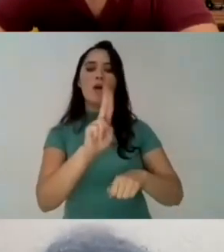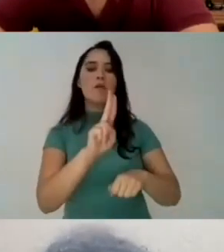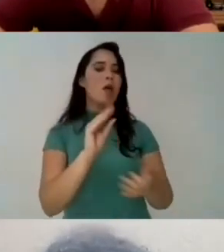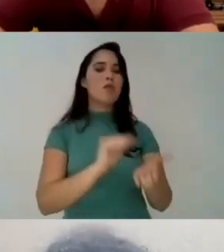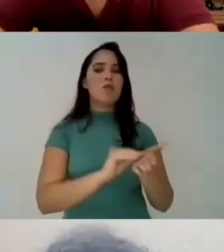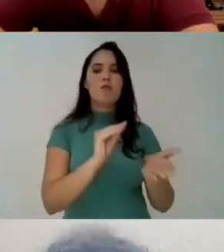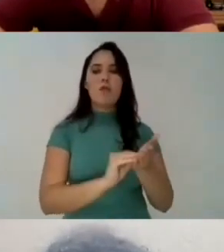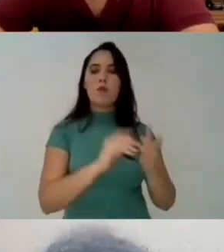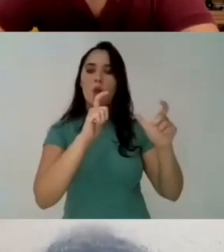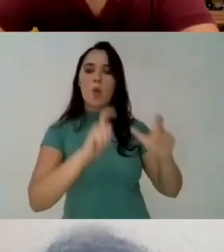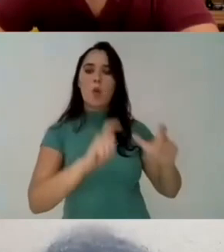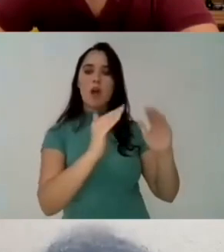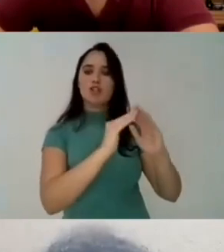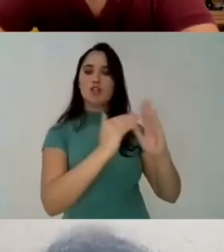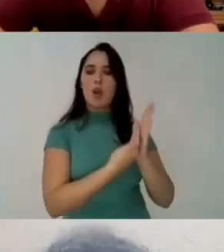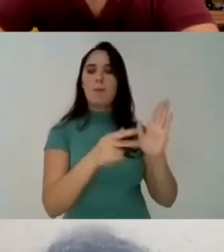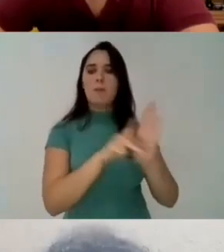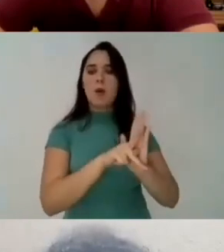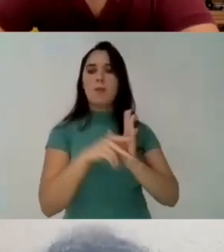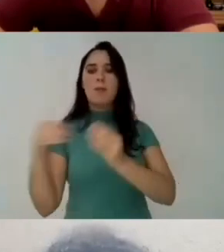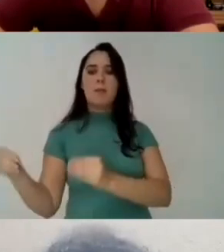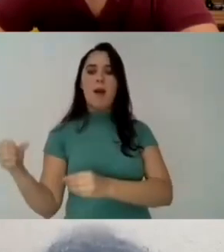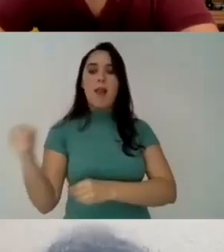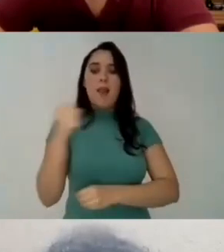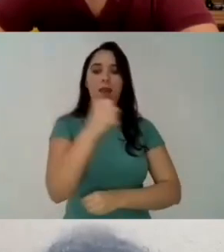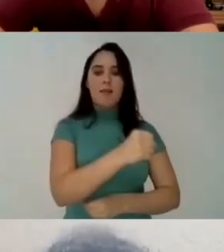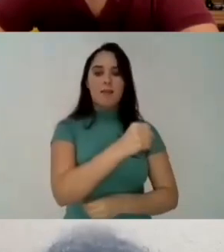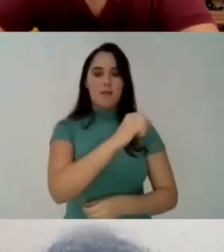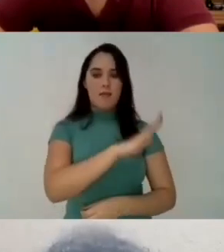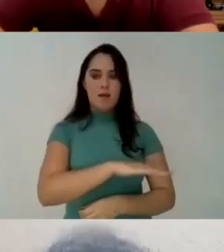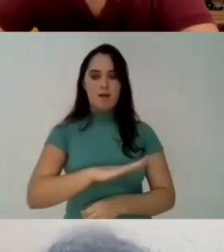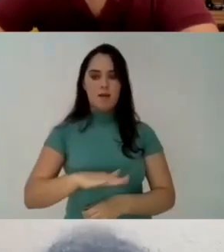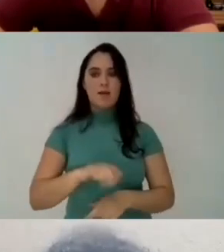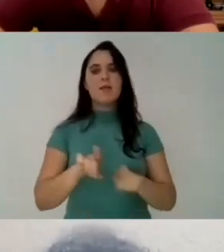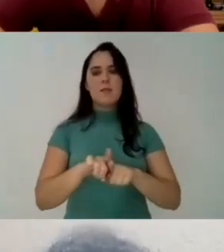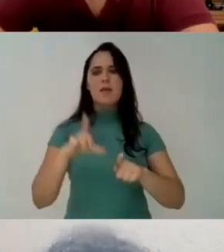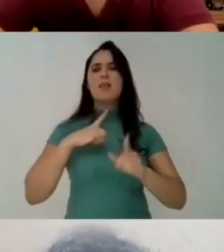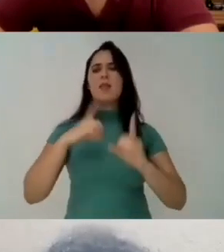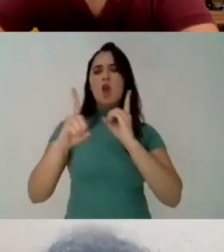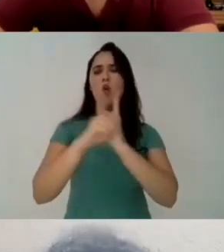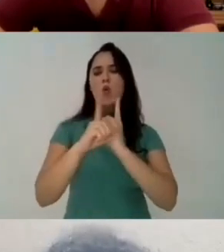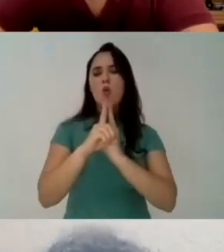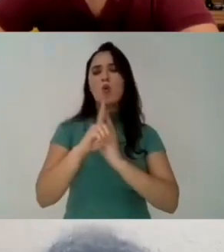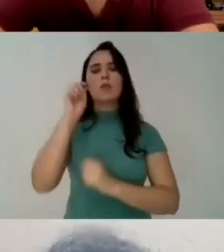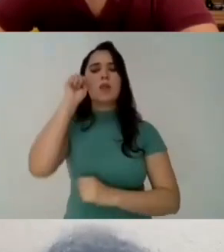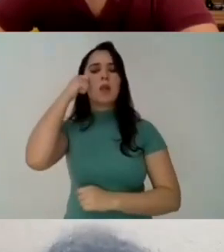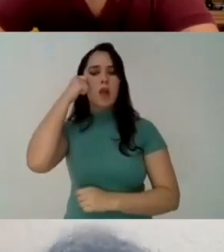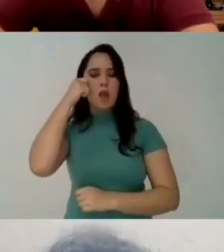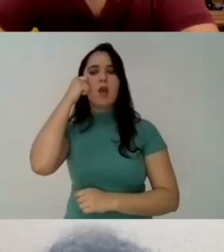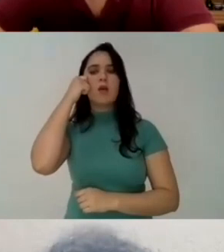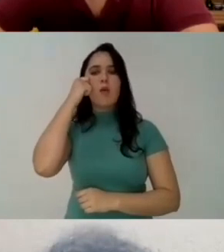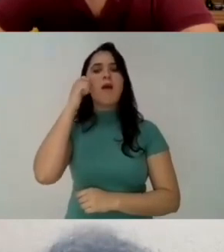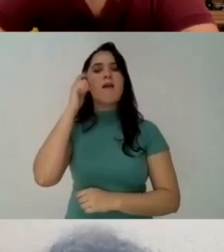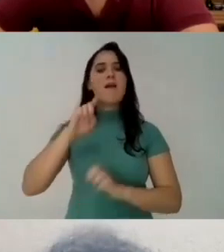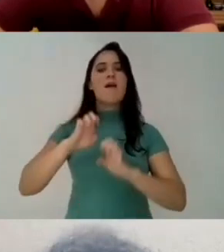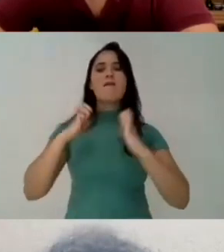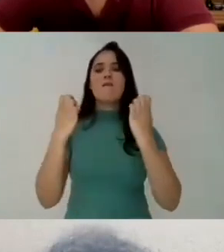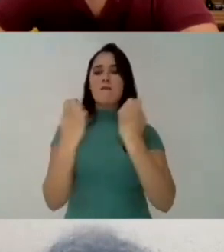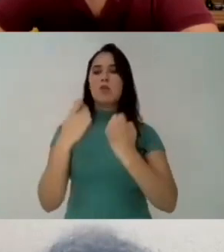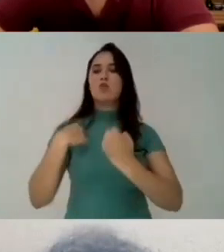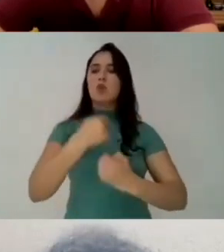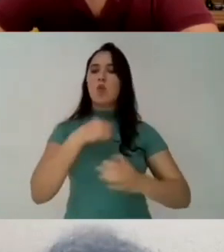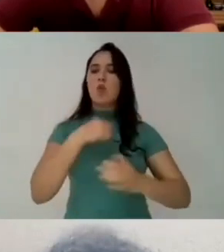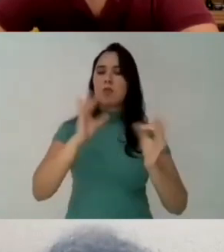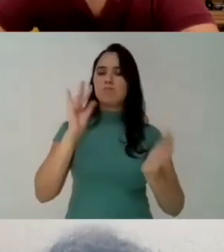years And this is a very consolidated event The last one that we had happened in Juiz de Fora